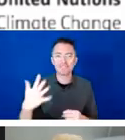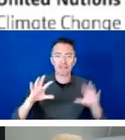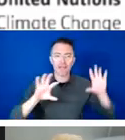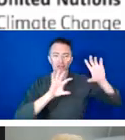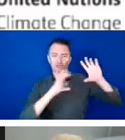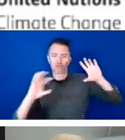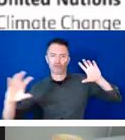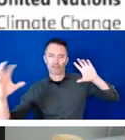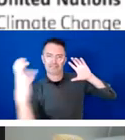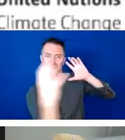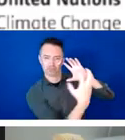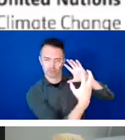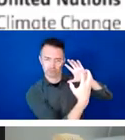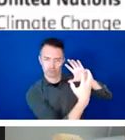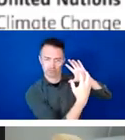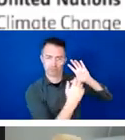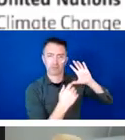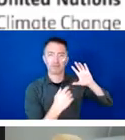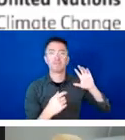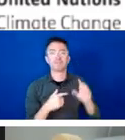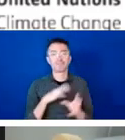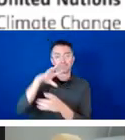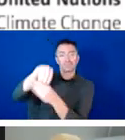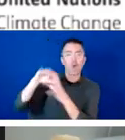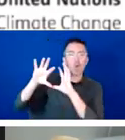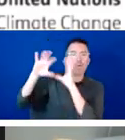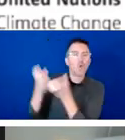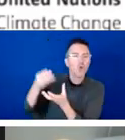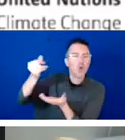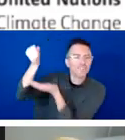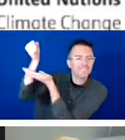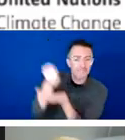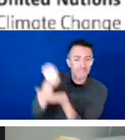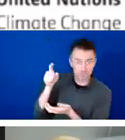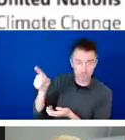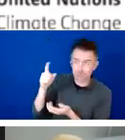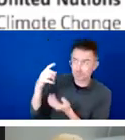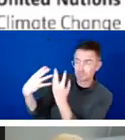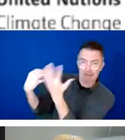The national capacity for adapting to and mitigating